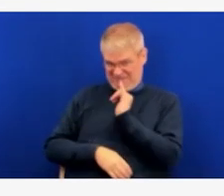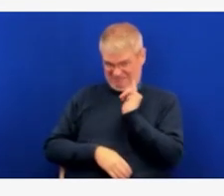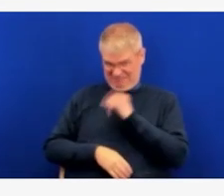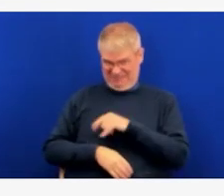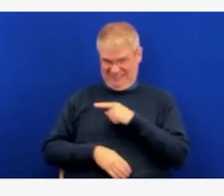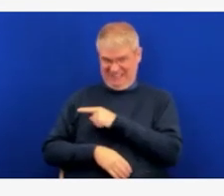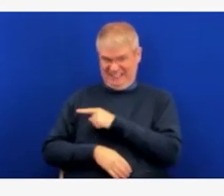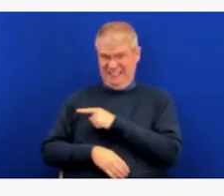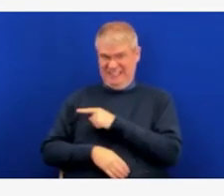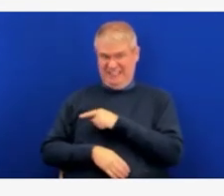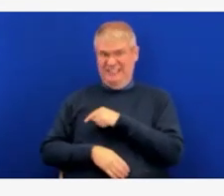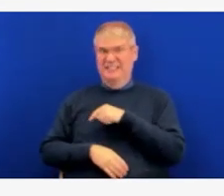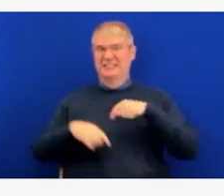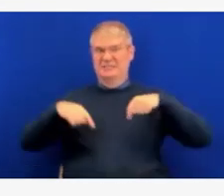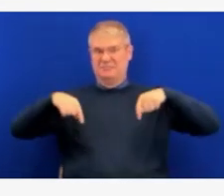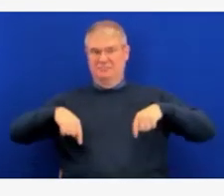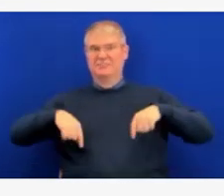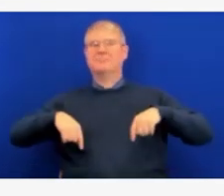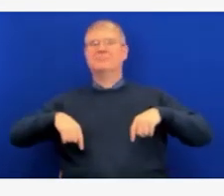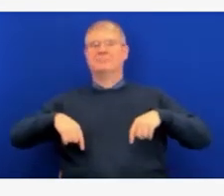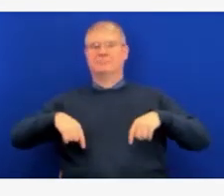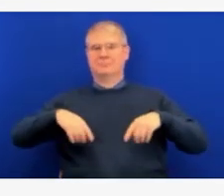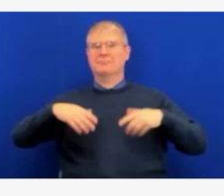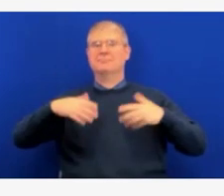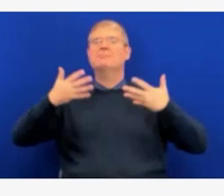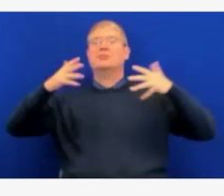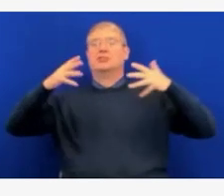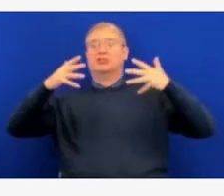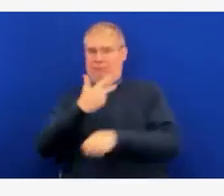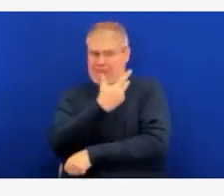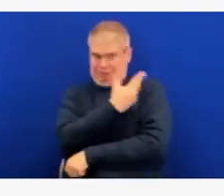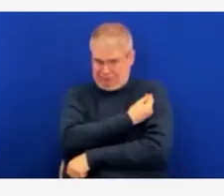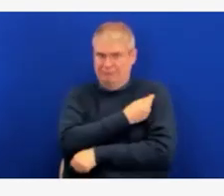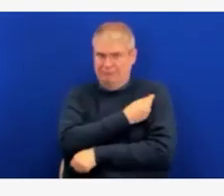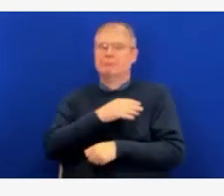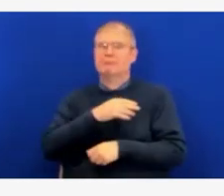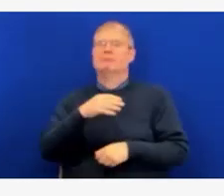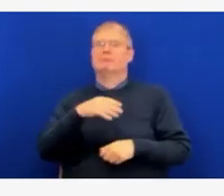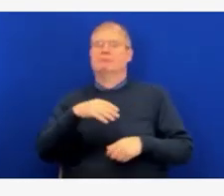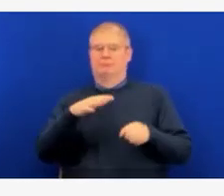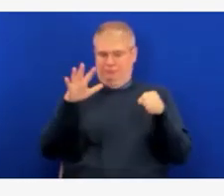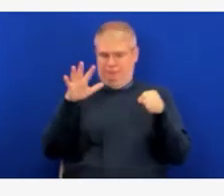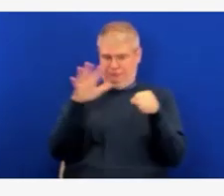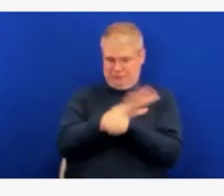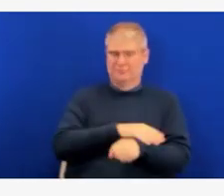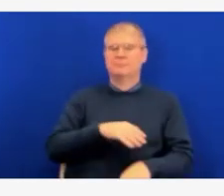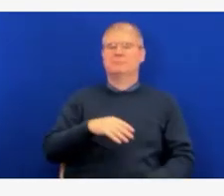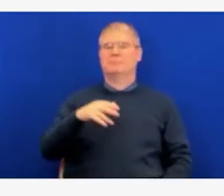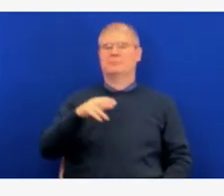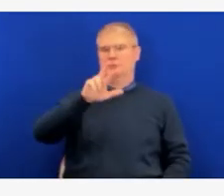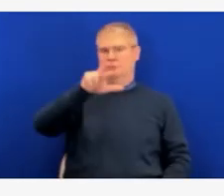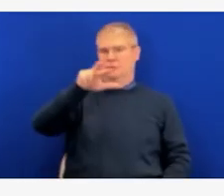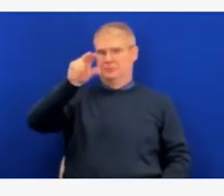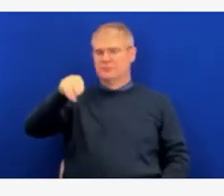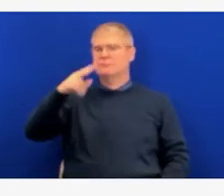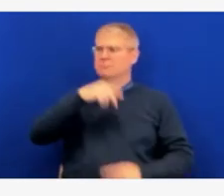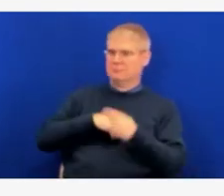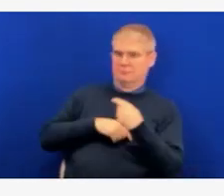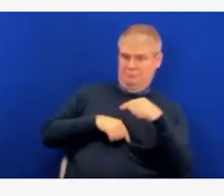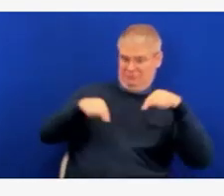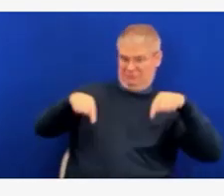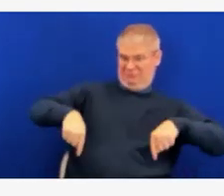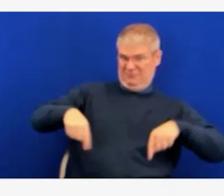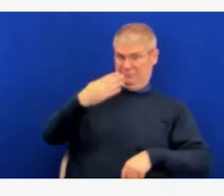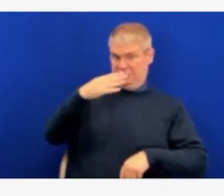is at 33%, which you can see on that blue line. Of that, 32% of 12 to